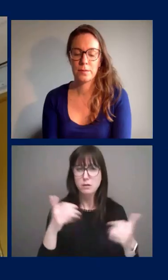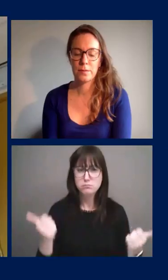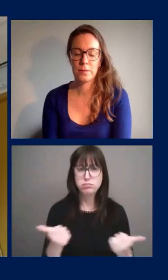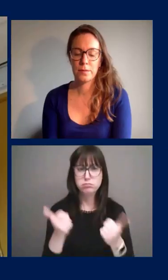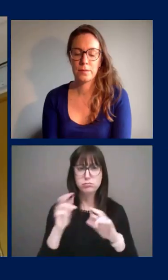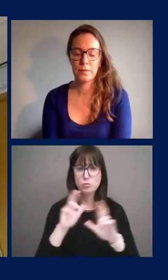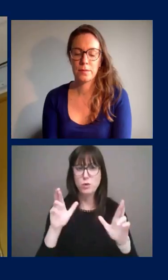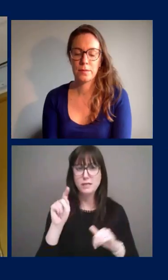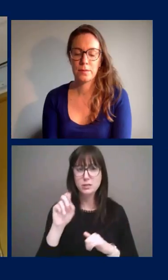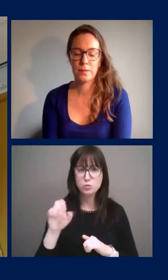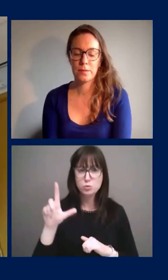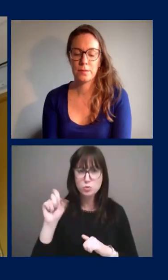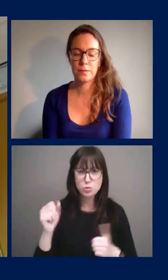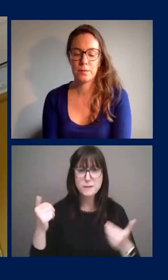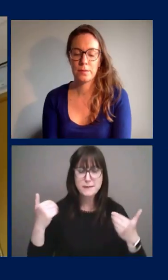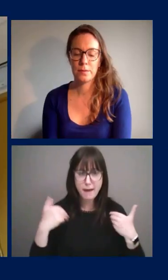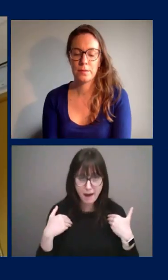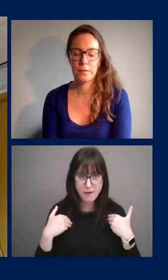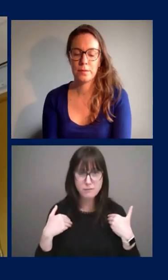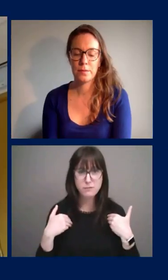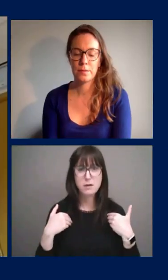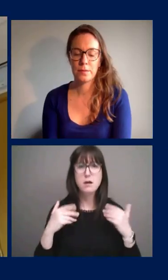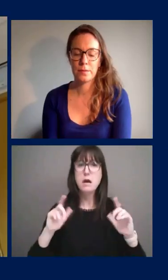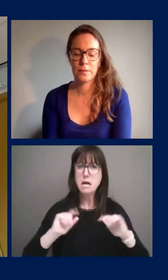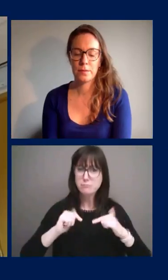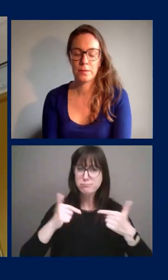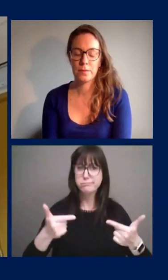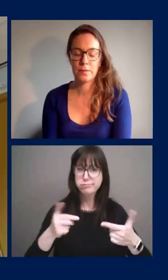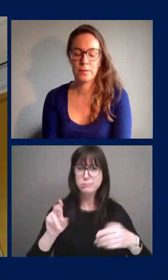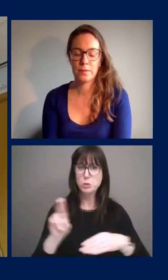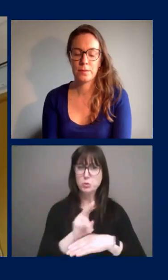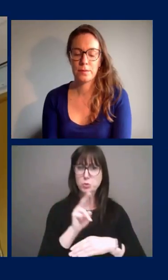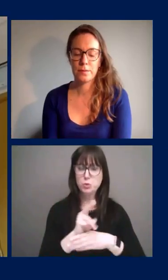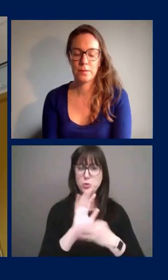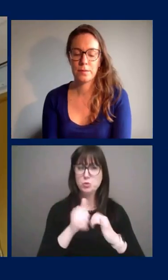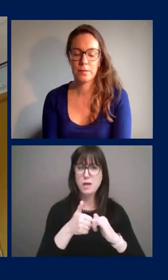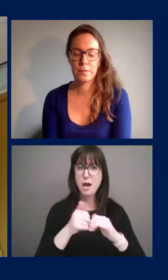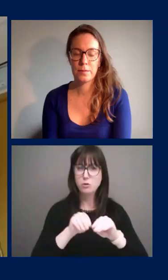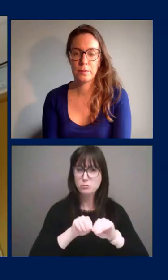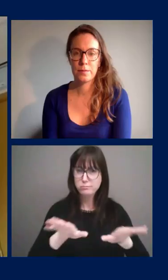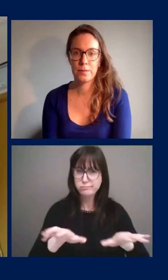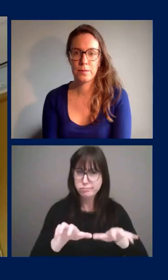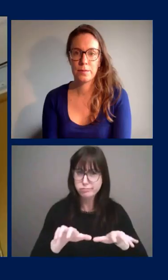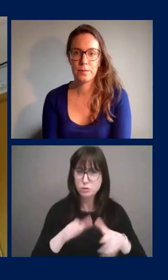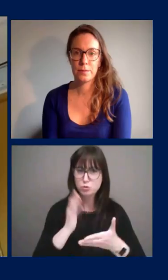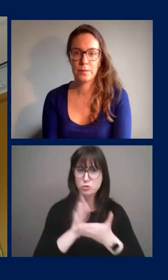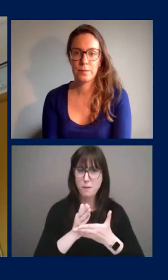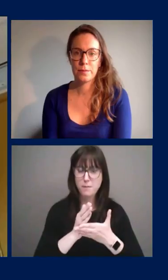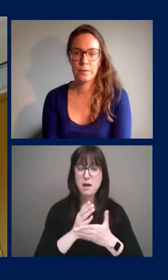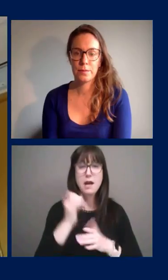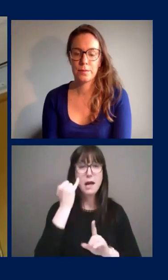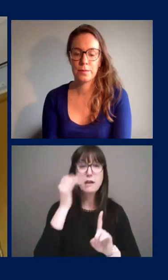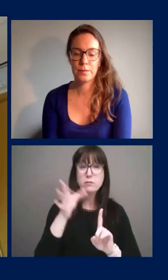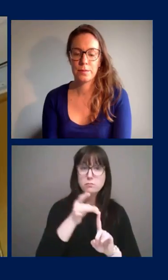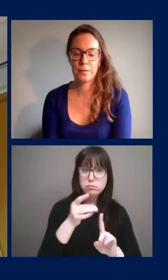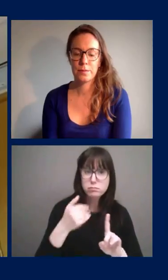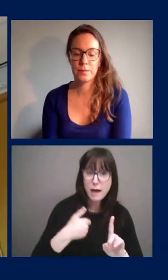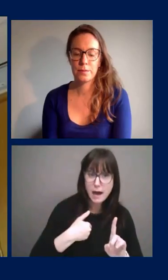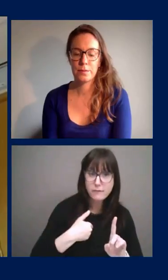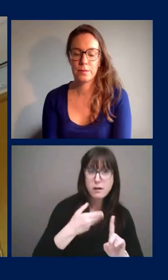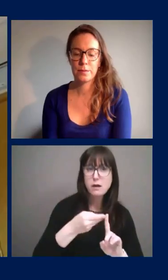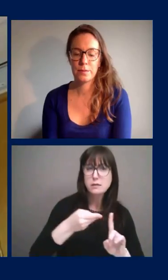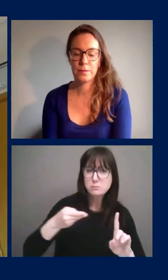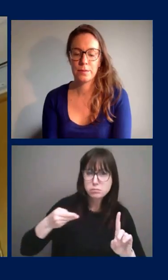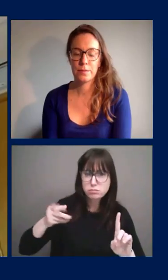and that we're using them to stop the transmission when we identify cases and keep the level of infection